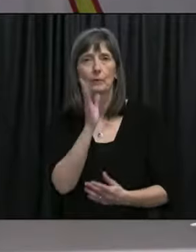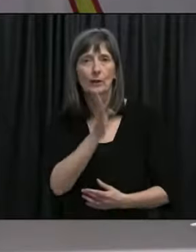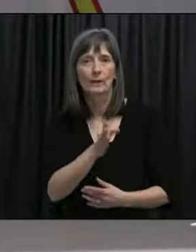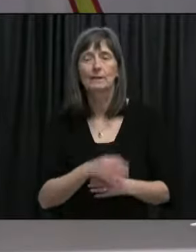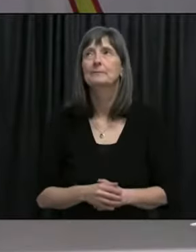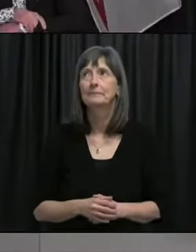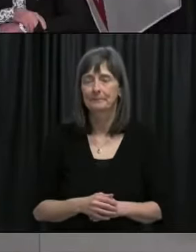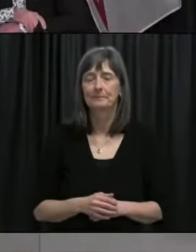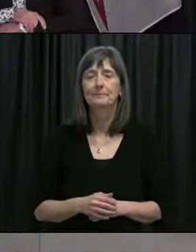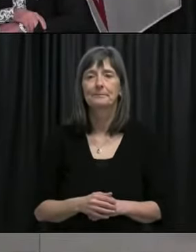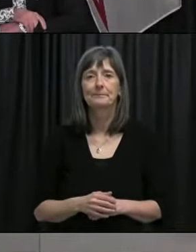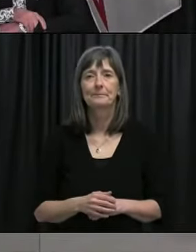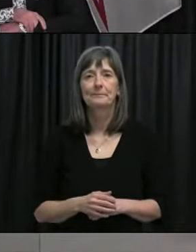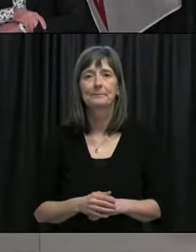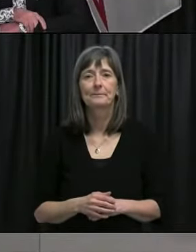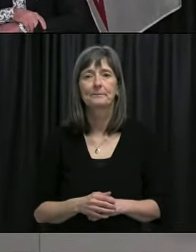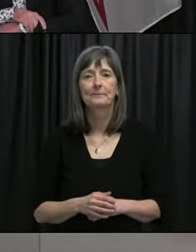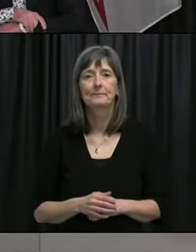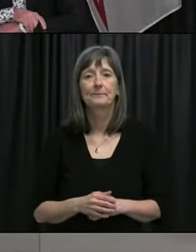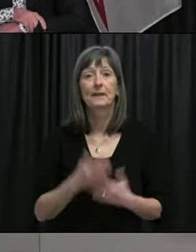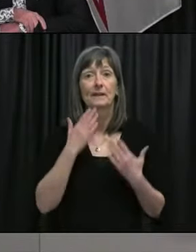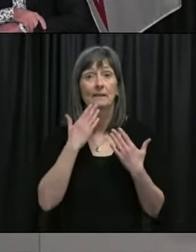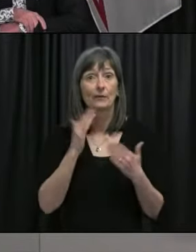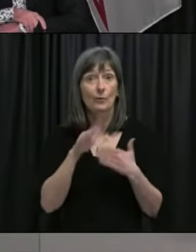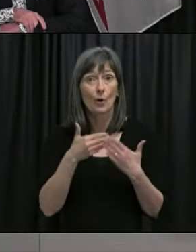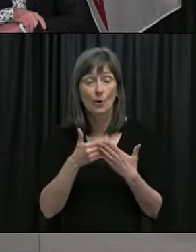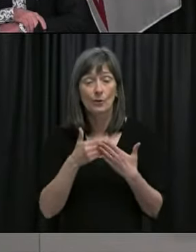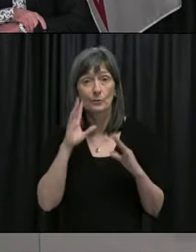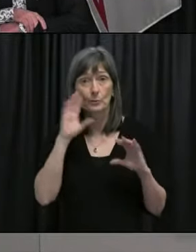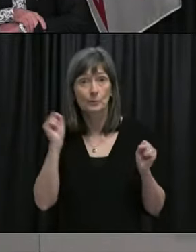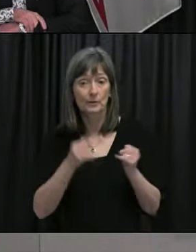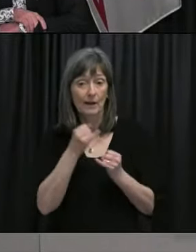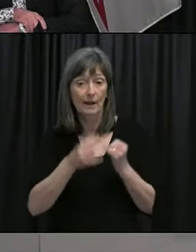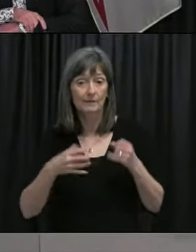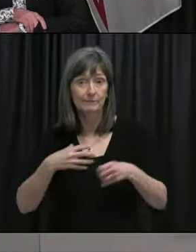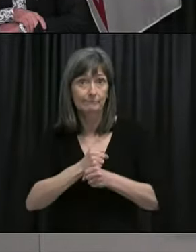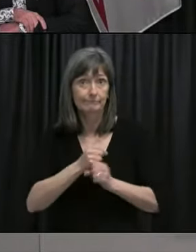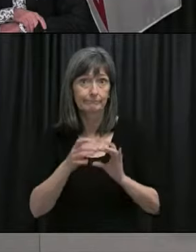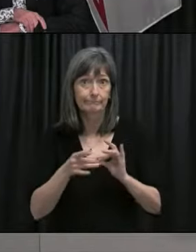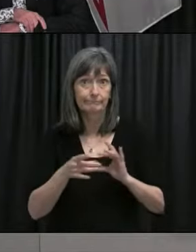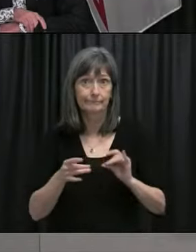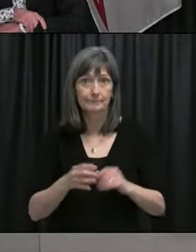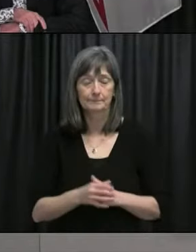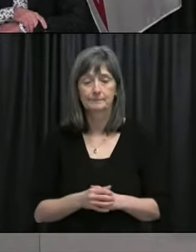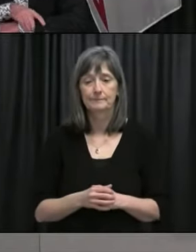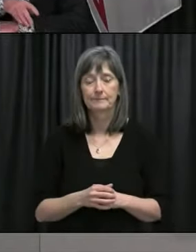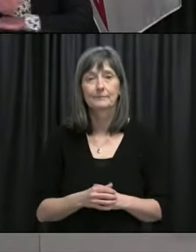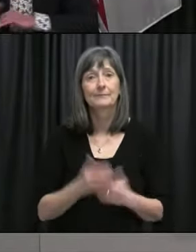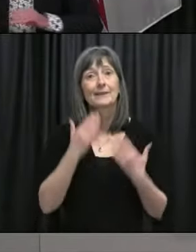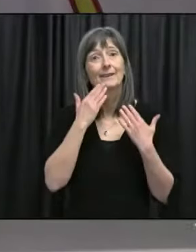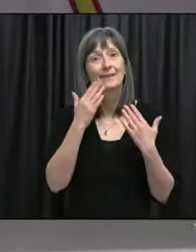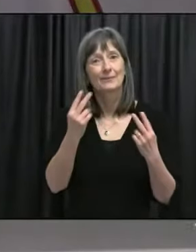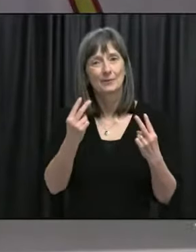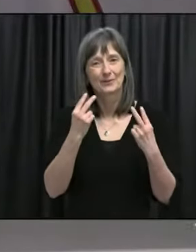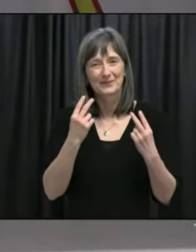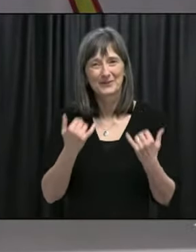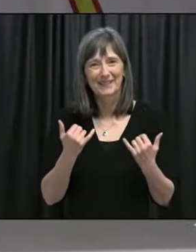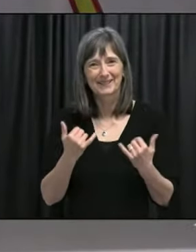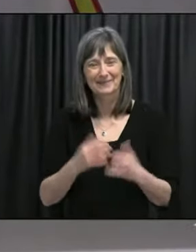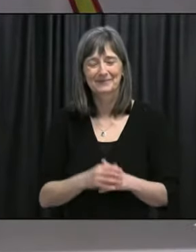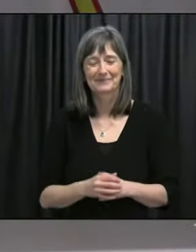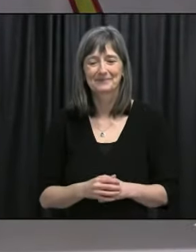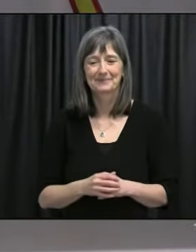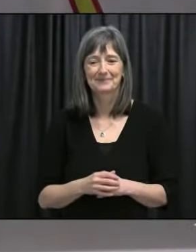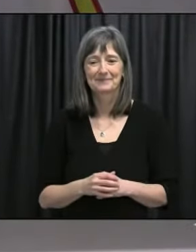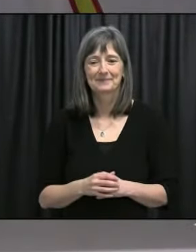Thank you. Thank you. you, everyone. Premier, do you have any final comments for today? Well, thank you all for joining us today.